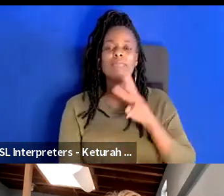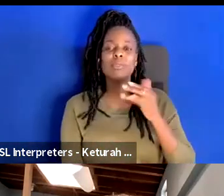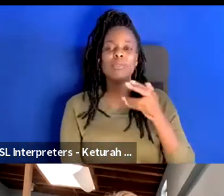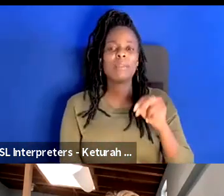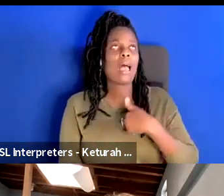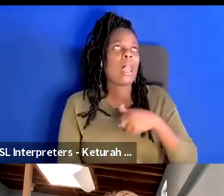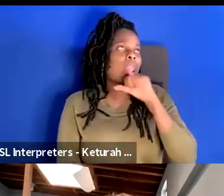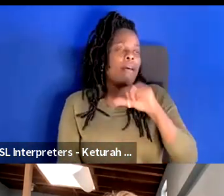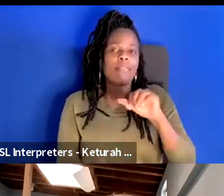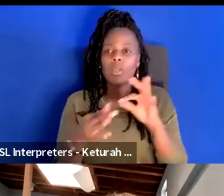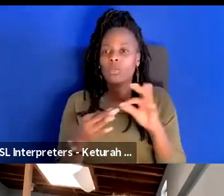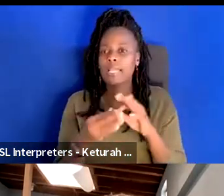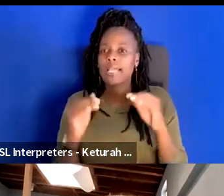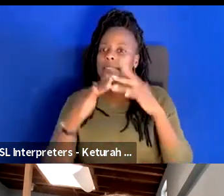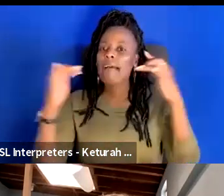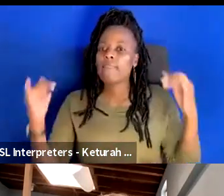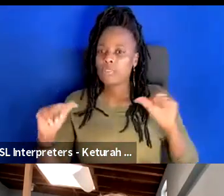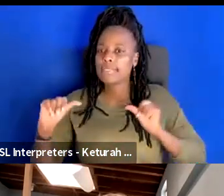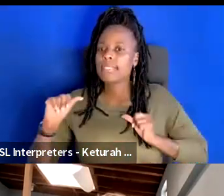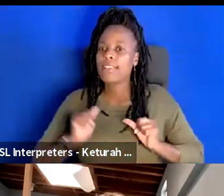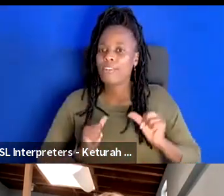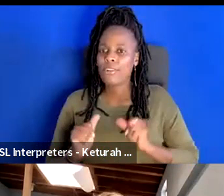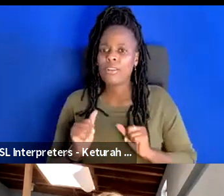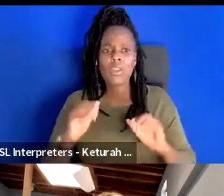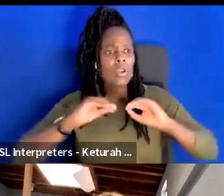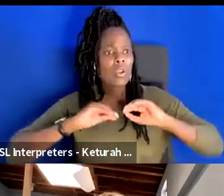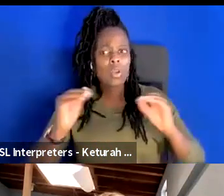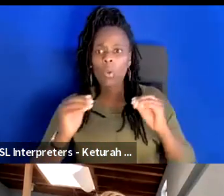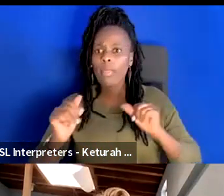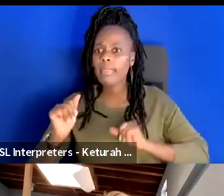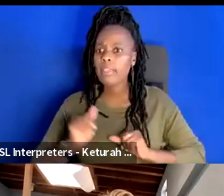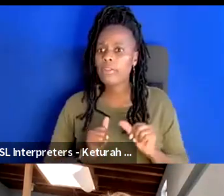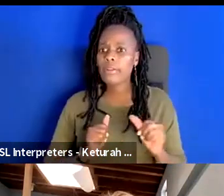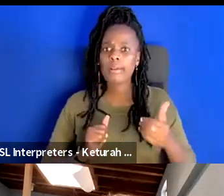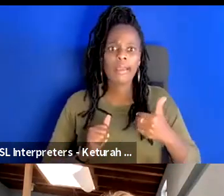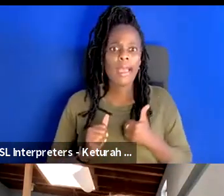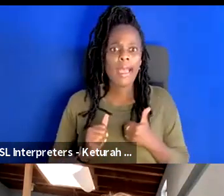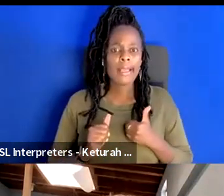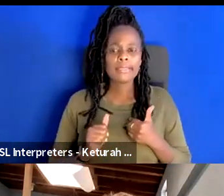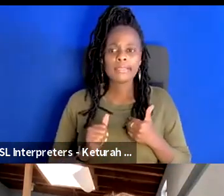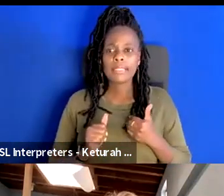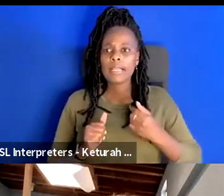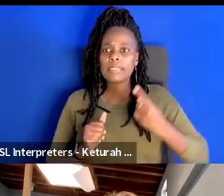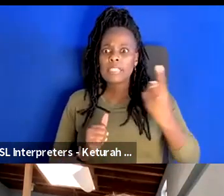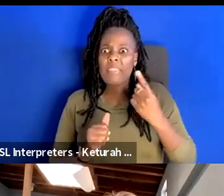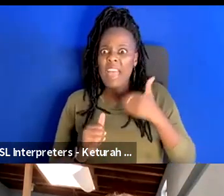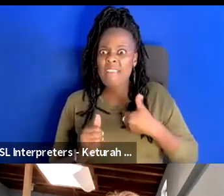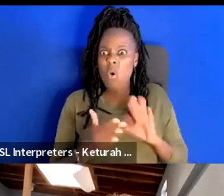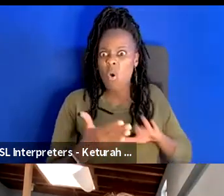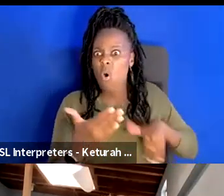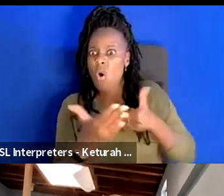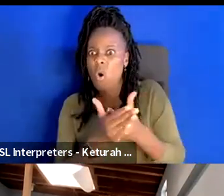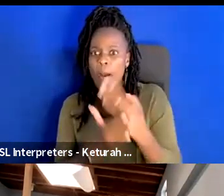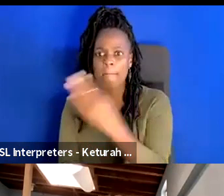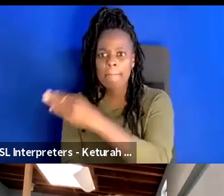theater because that that is the moment right like we no theater really has a season that isn't featuring a black show uh something